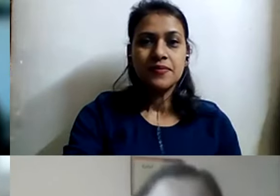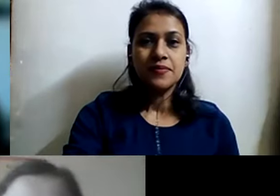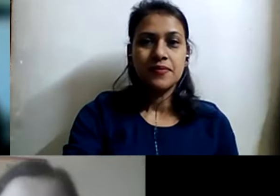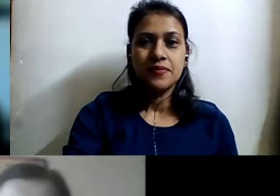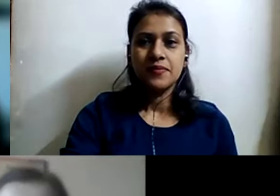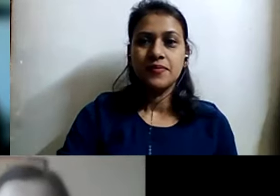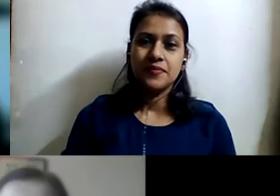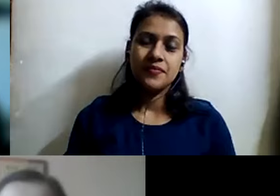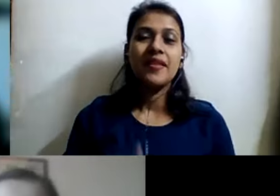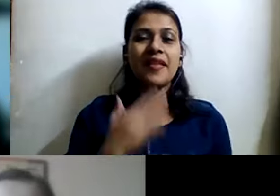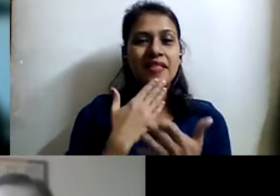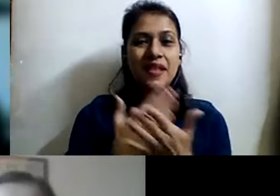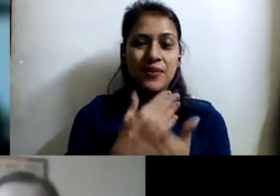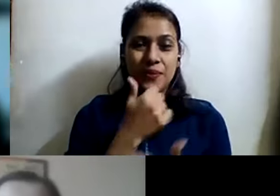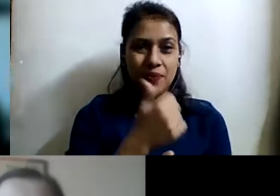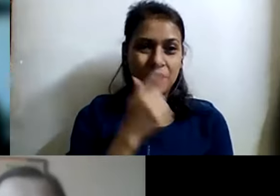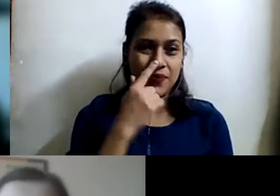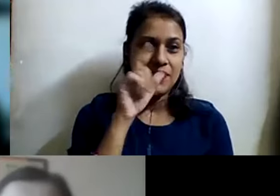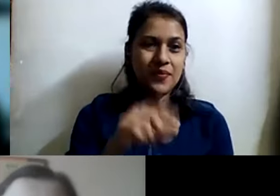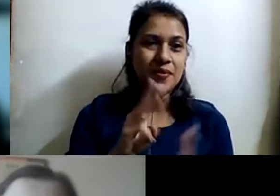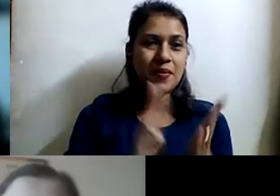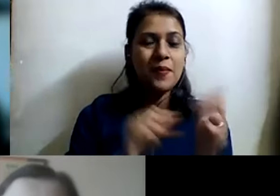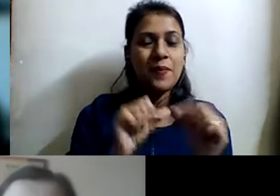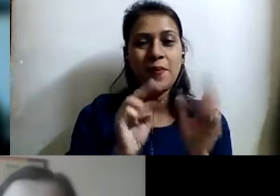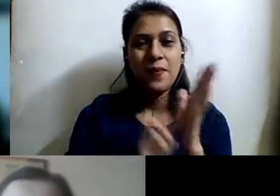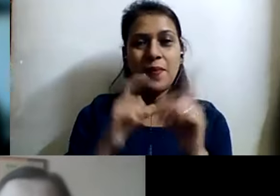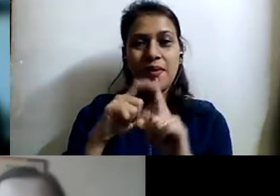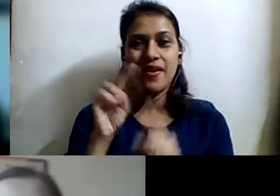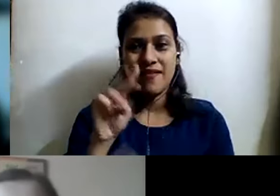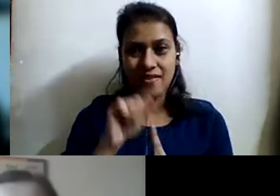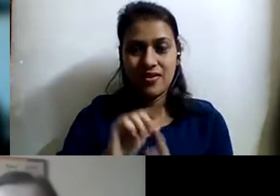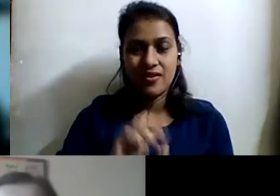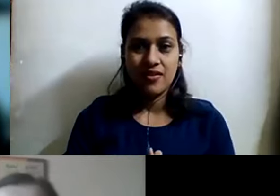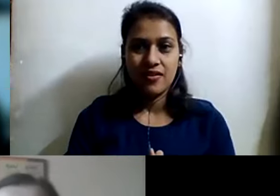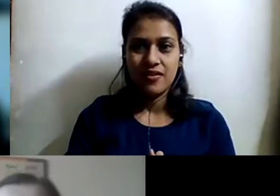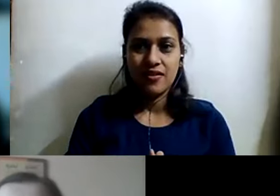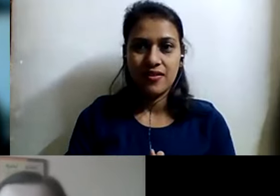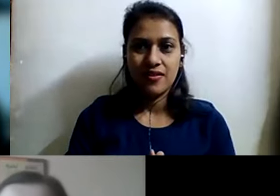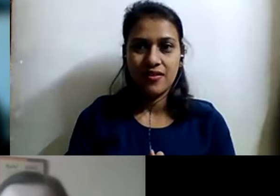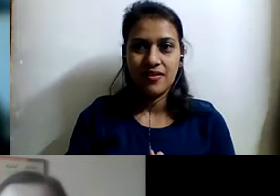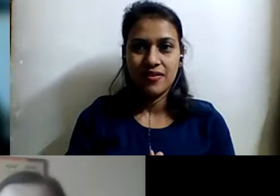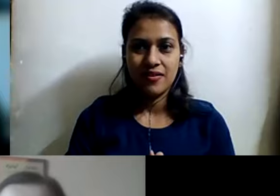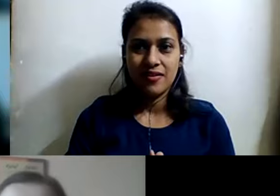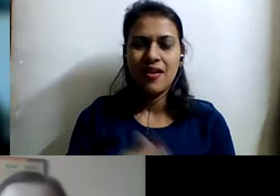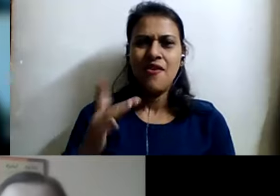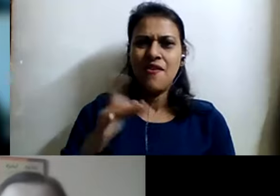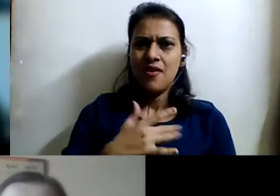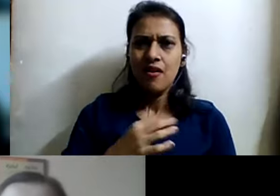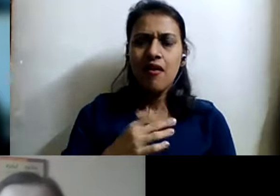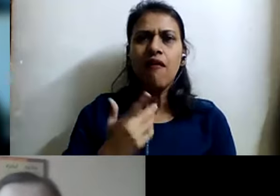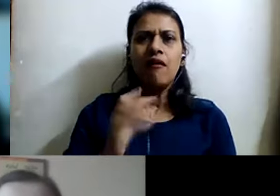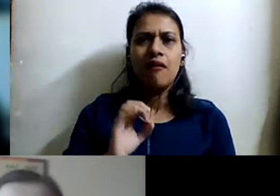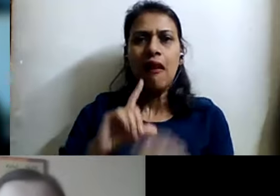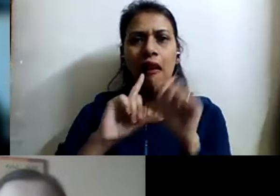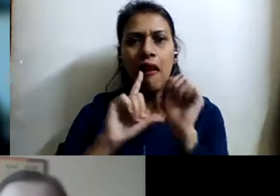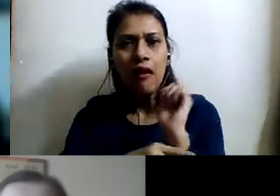Thank you, Manviji. And thank you very much for covering up for me because I didn't realize that I was late